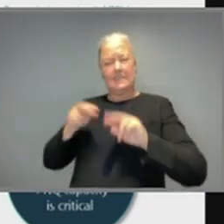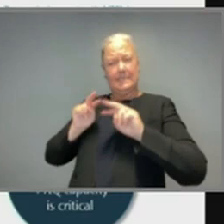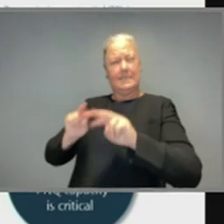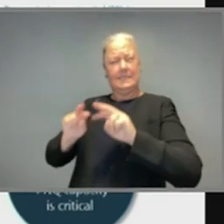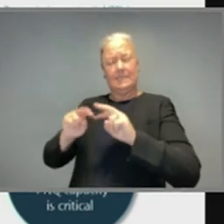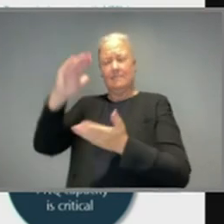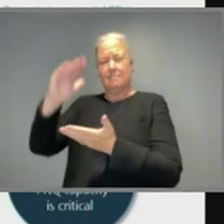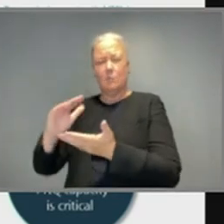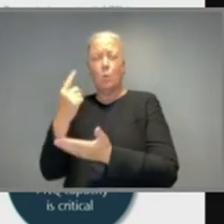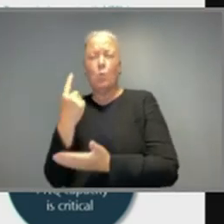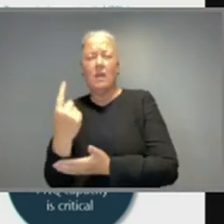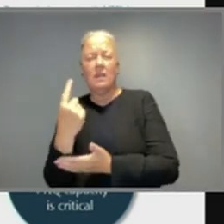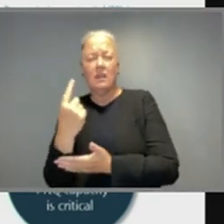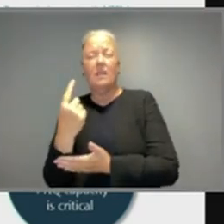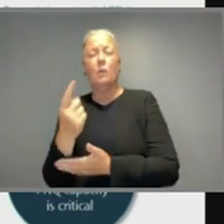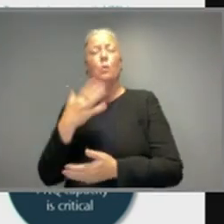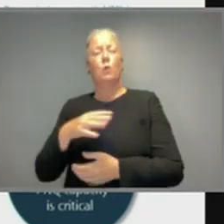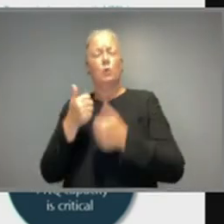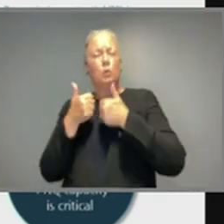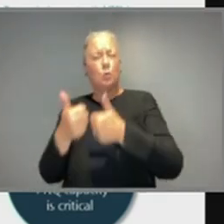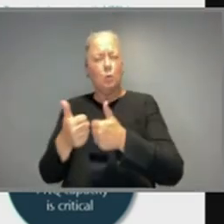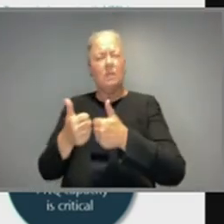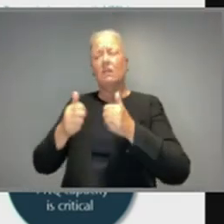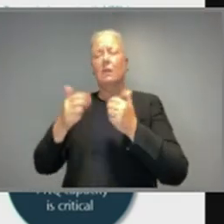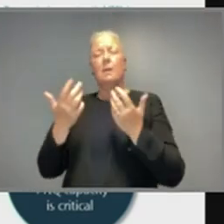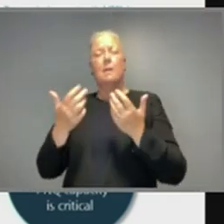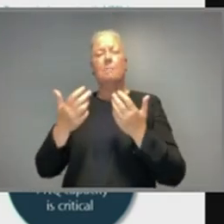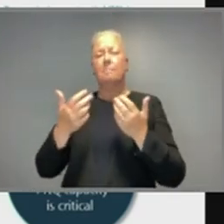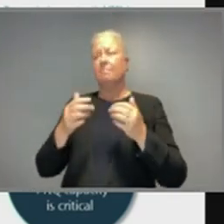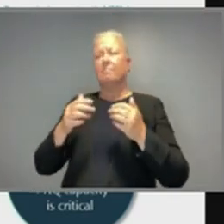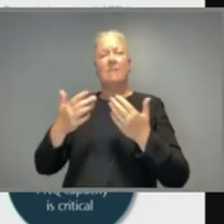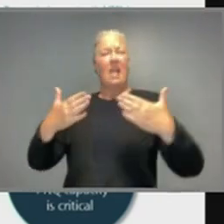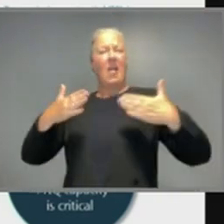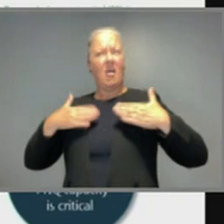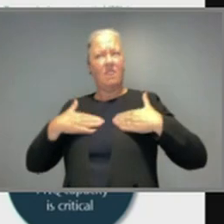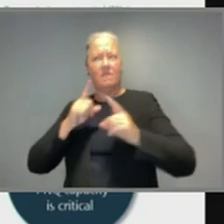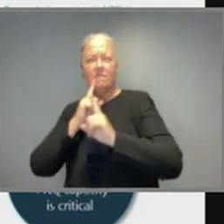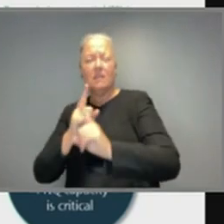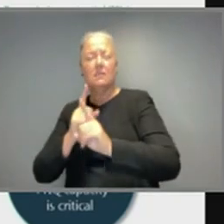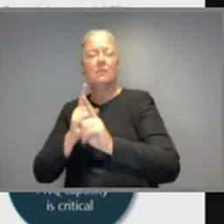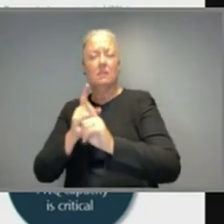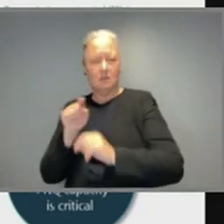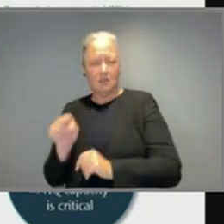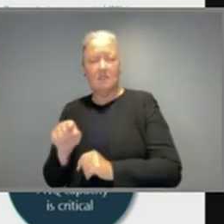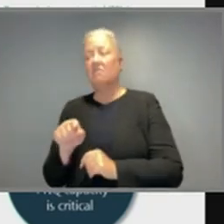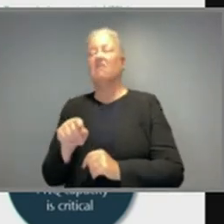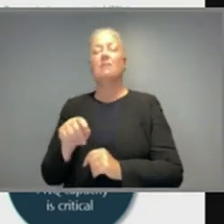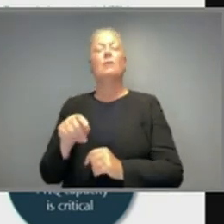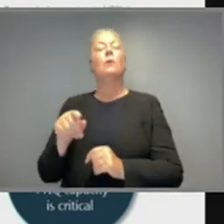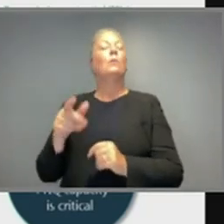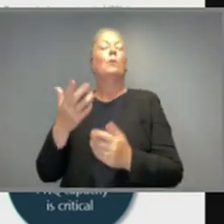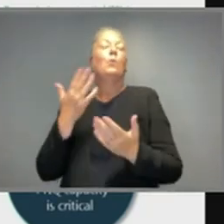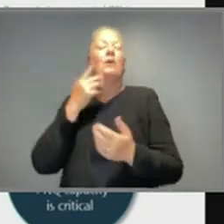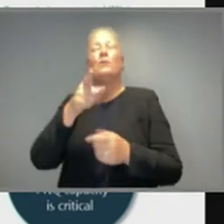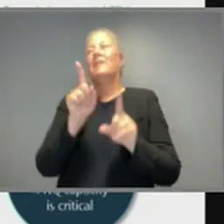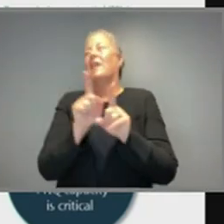and combined with an effective and well-preserved public health response, could help to turn what might otherwise be a bushfire into more of a controlled